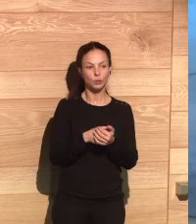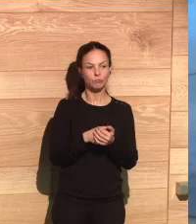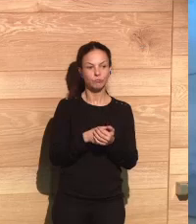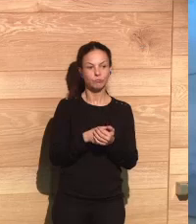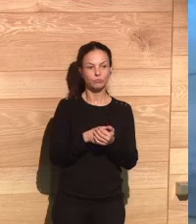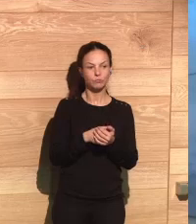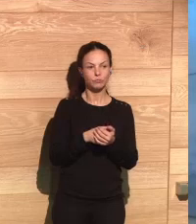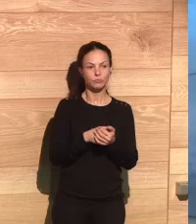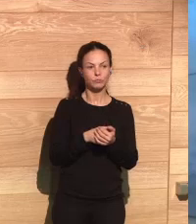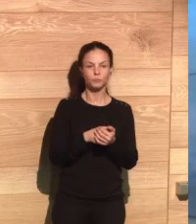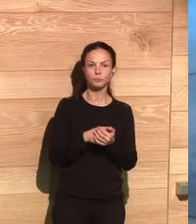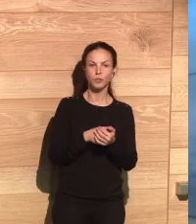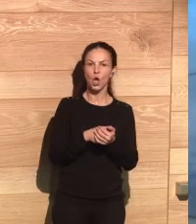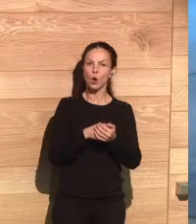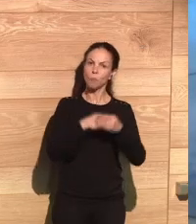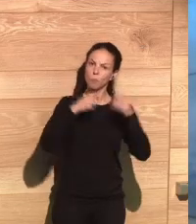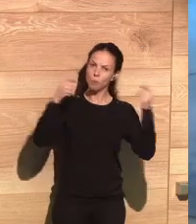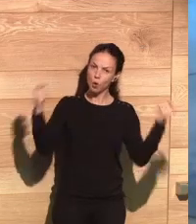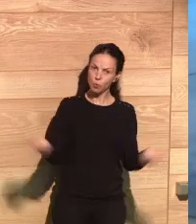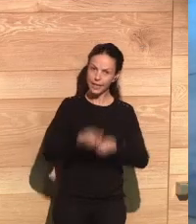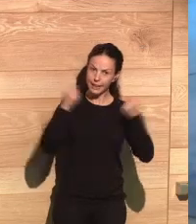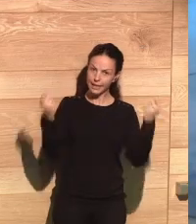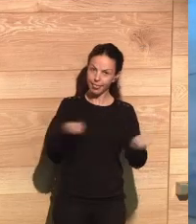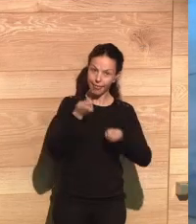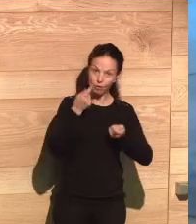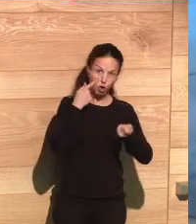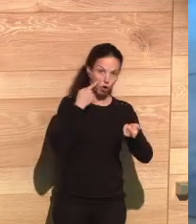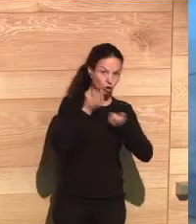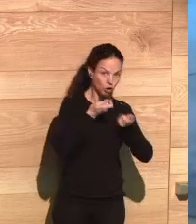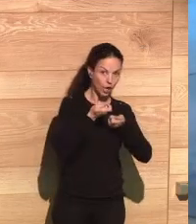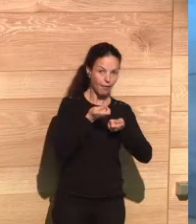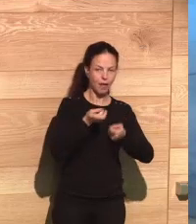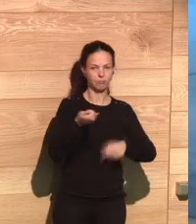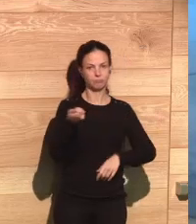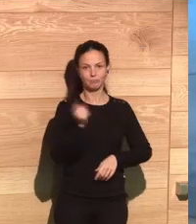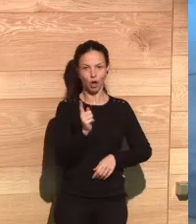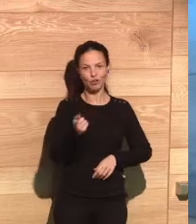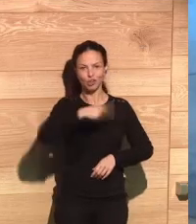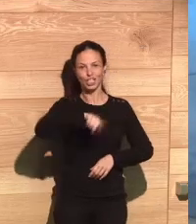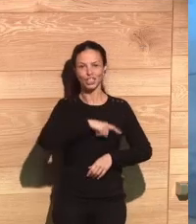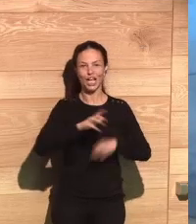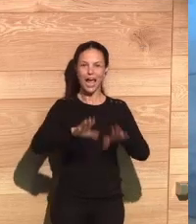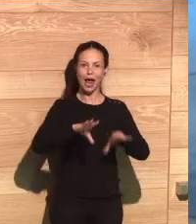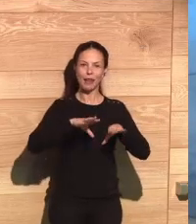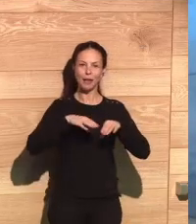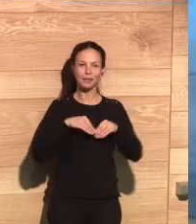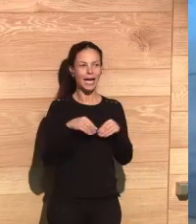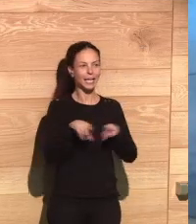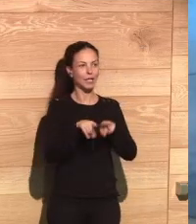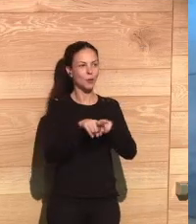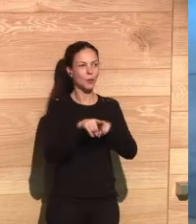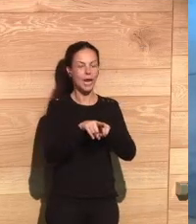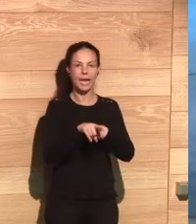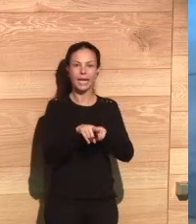with the interests of the company, we're more willing to accept a kind of nudge or a targeting that does align with something that we've